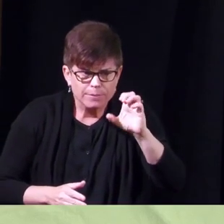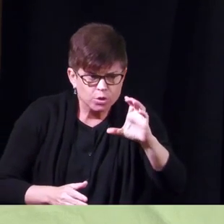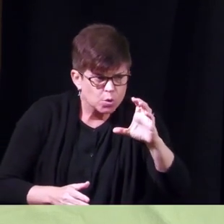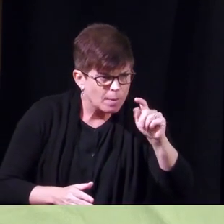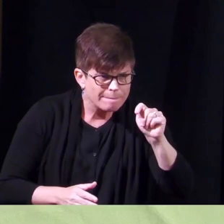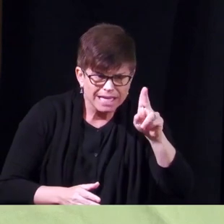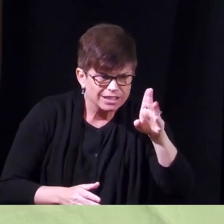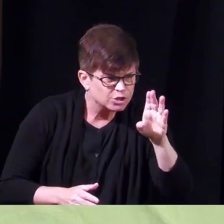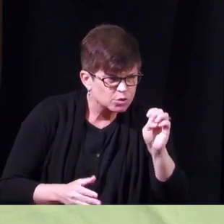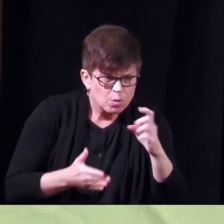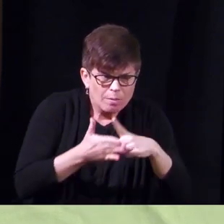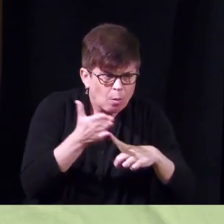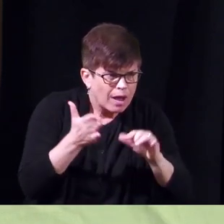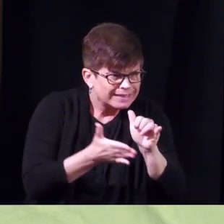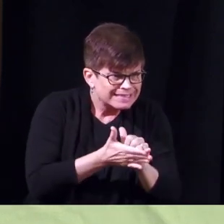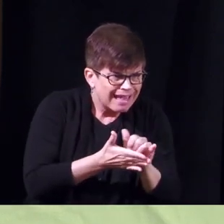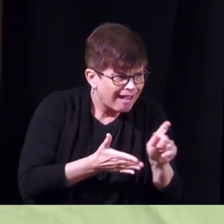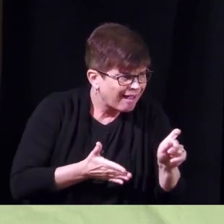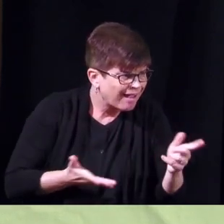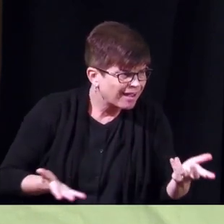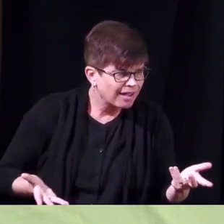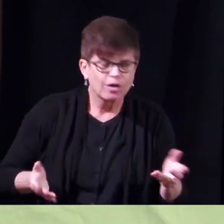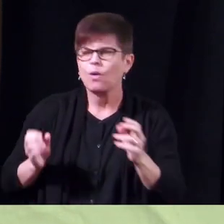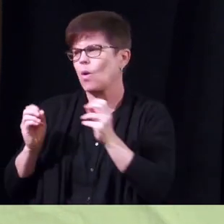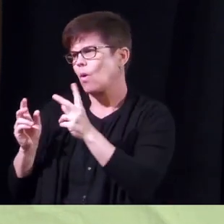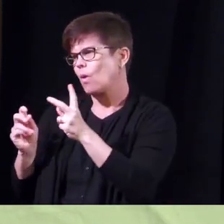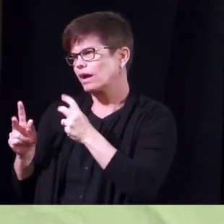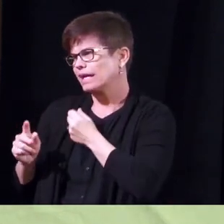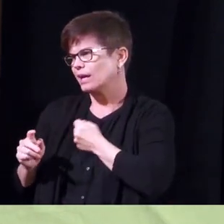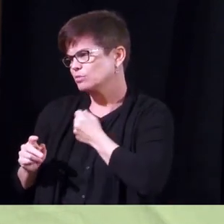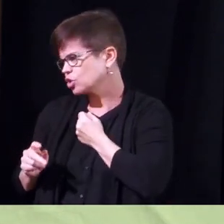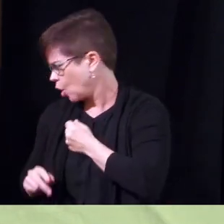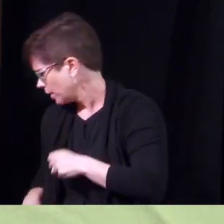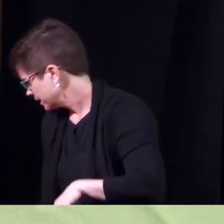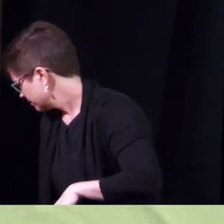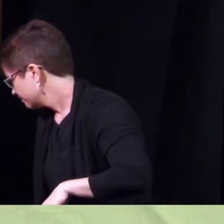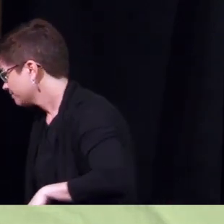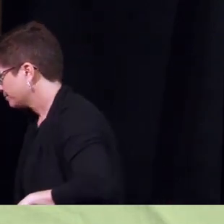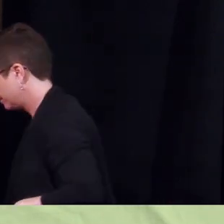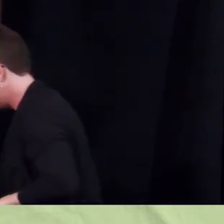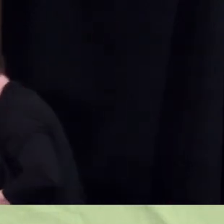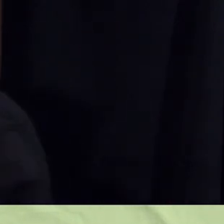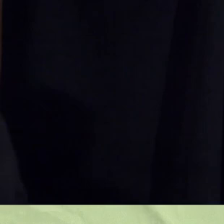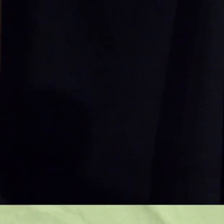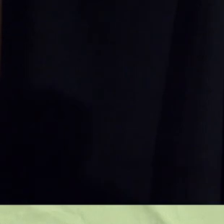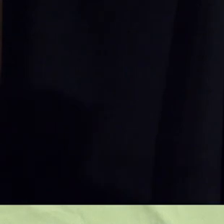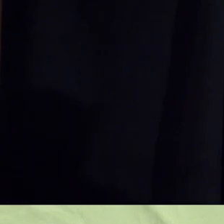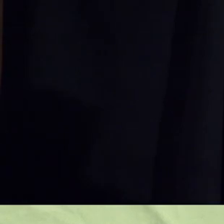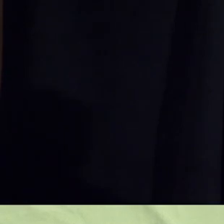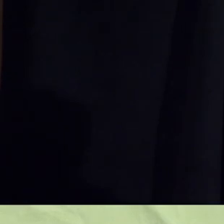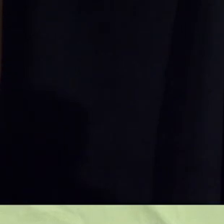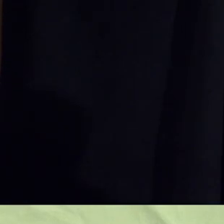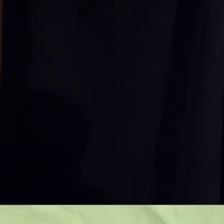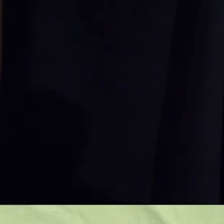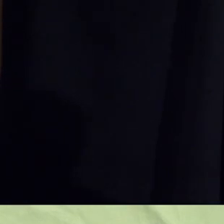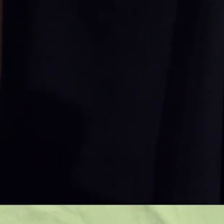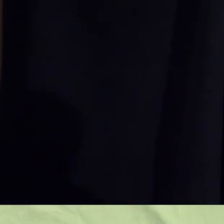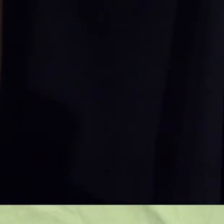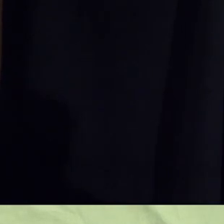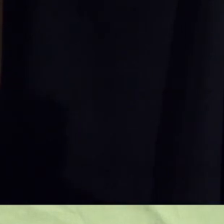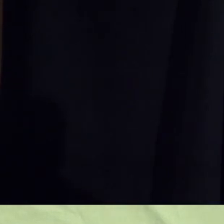is that ah okay i apologize there's a slide missing so in terms of managing patients with uh